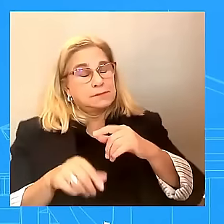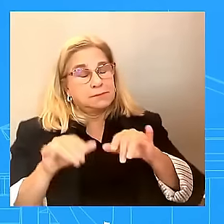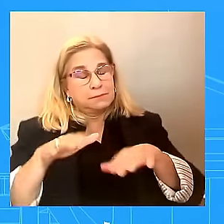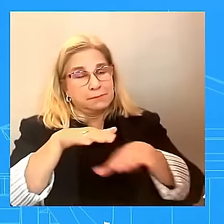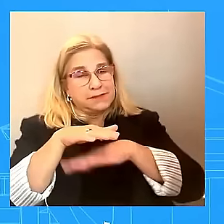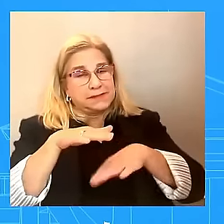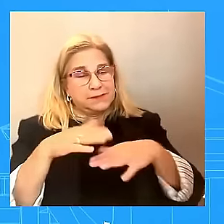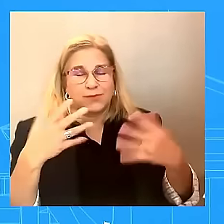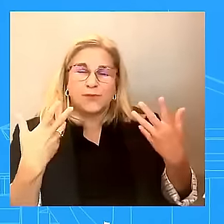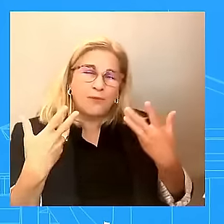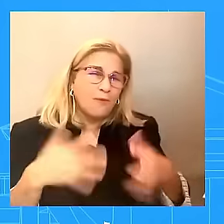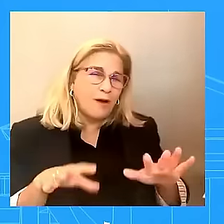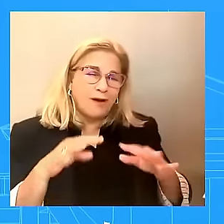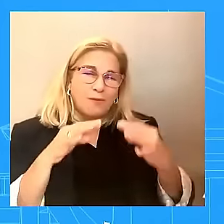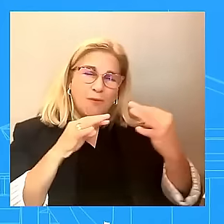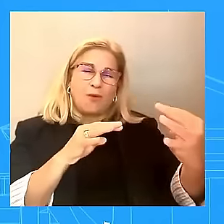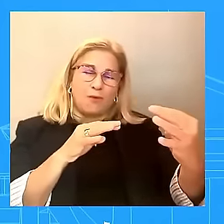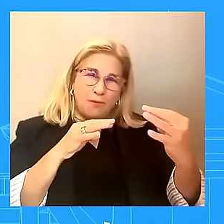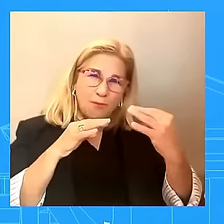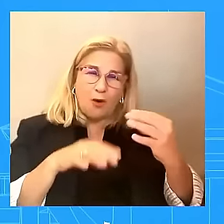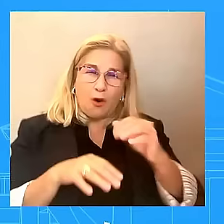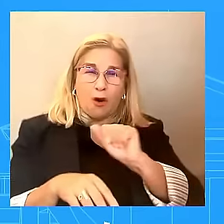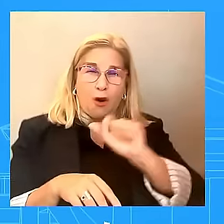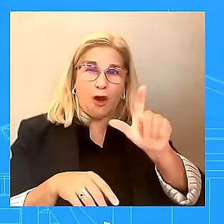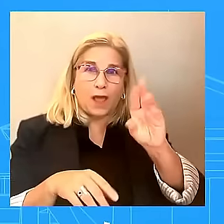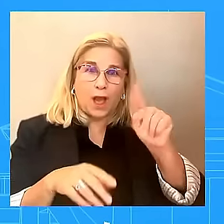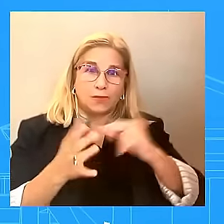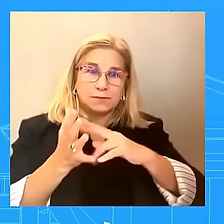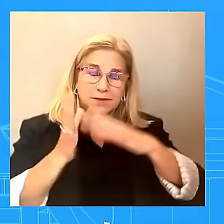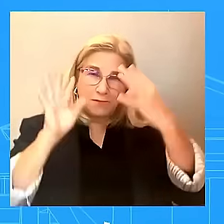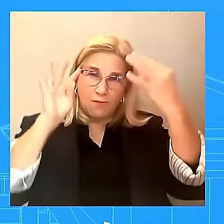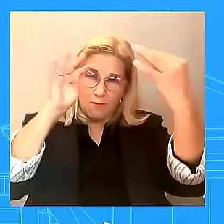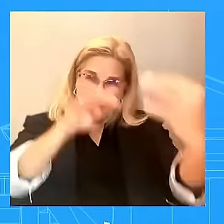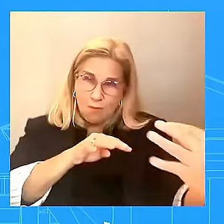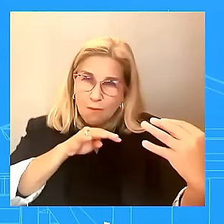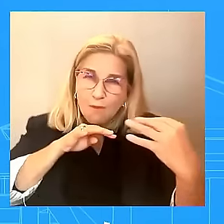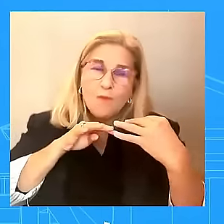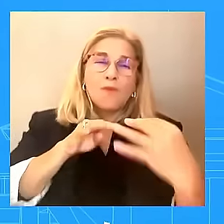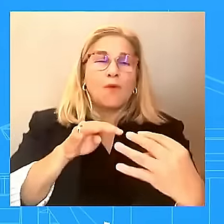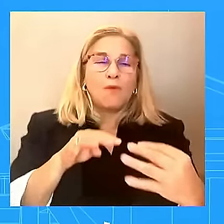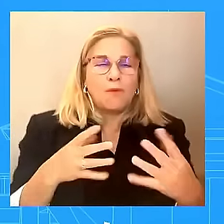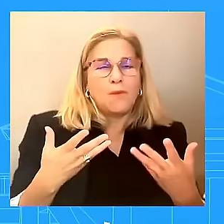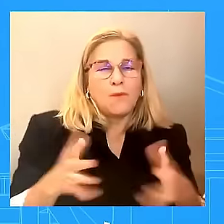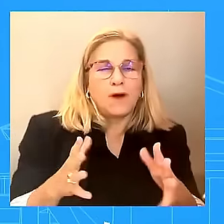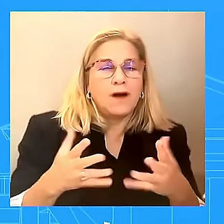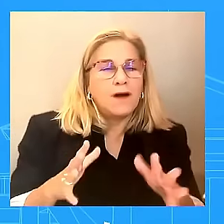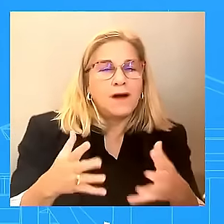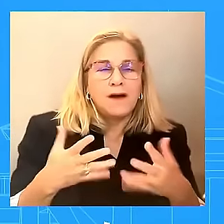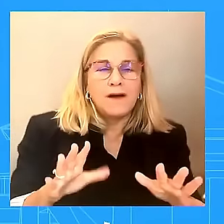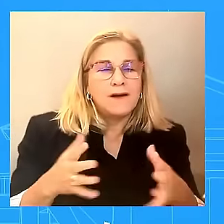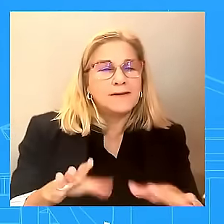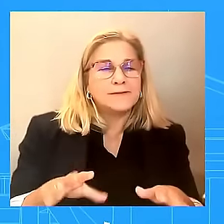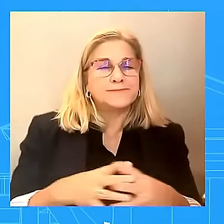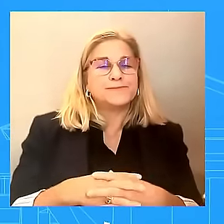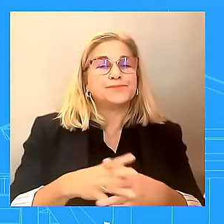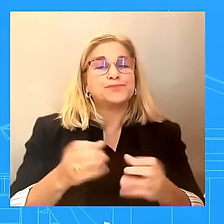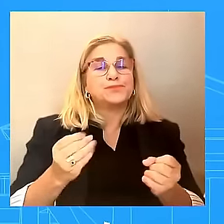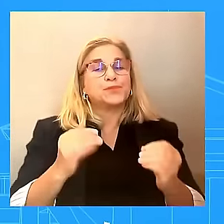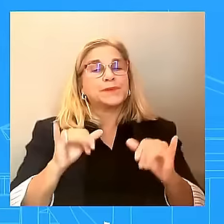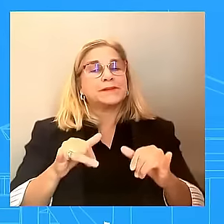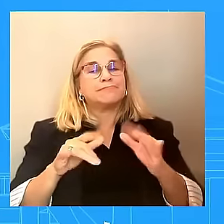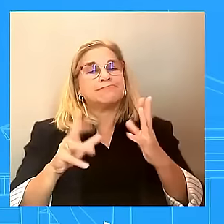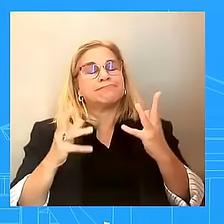about that. I just laid out the facts and what we're trying to do. This is a clear call for a temporary ceasefire. We want to provide